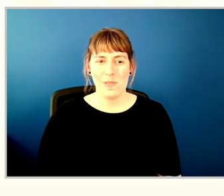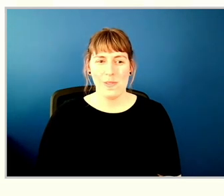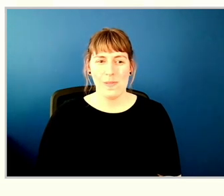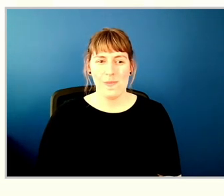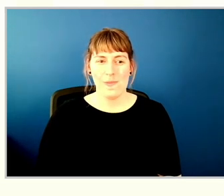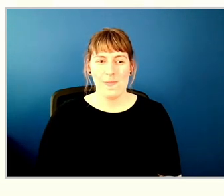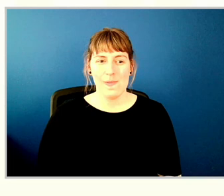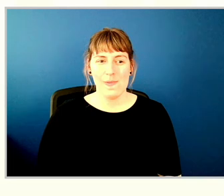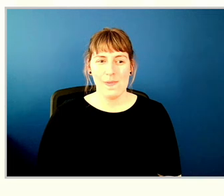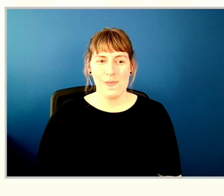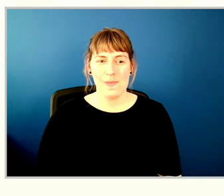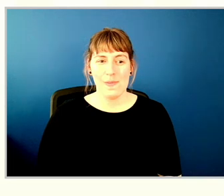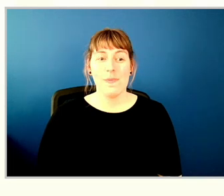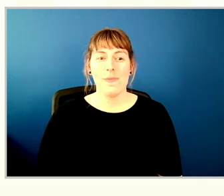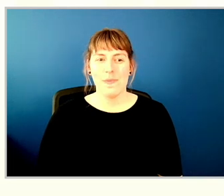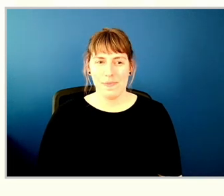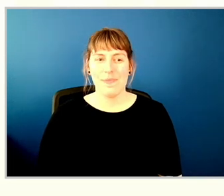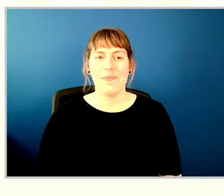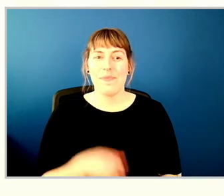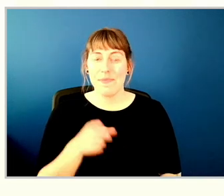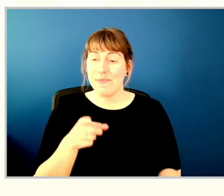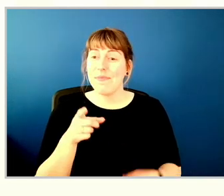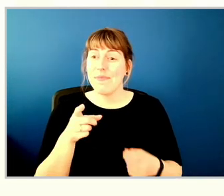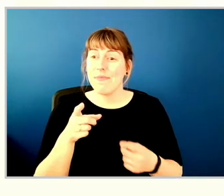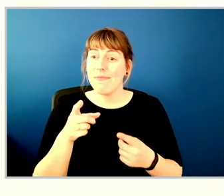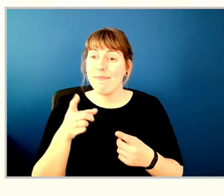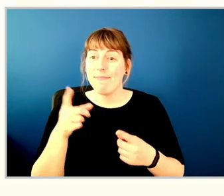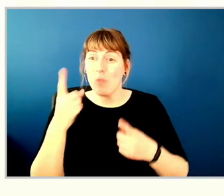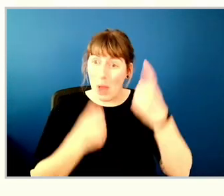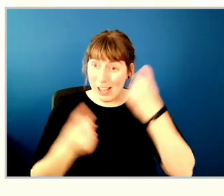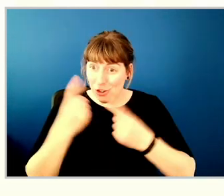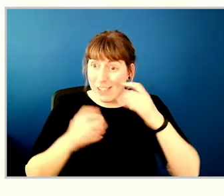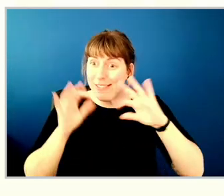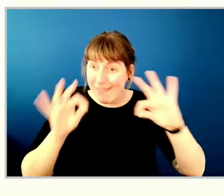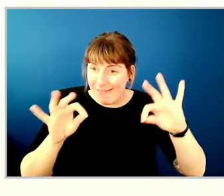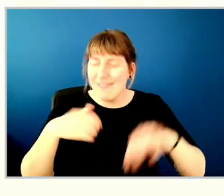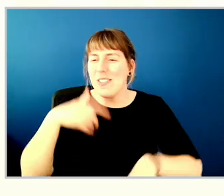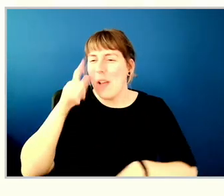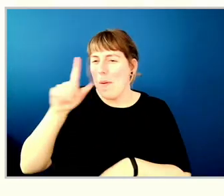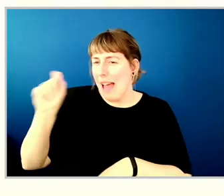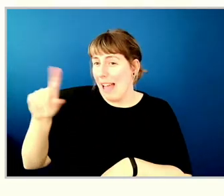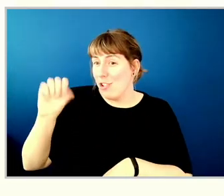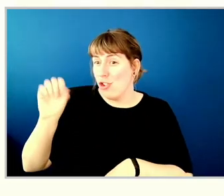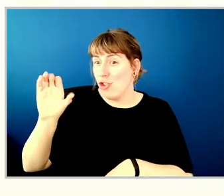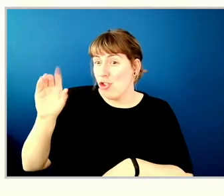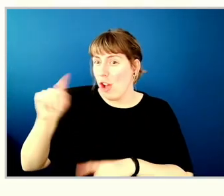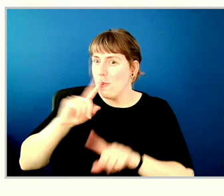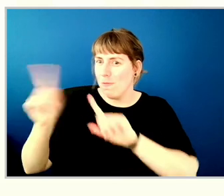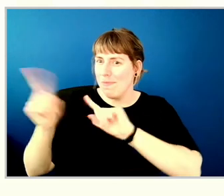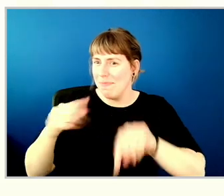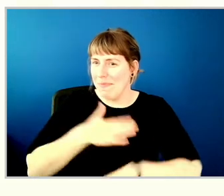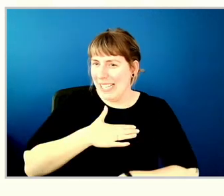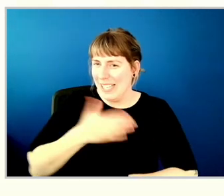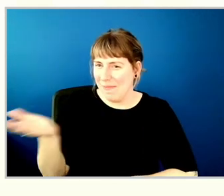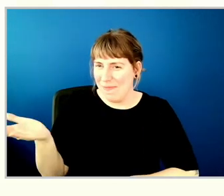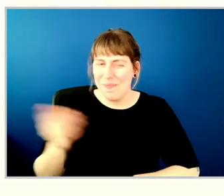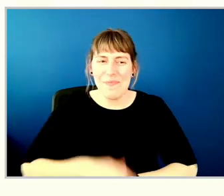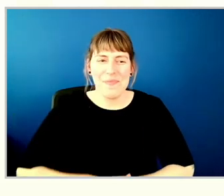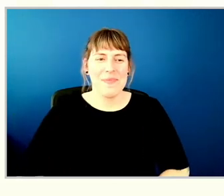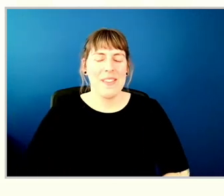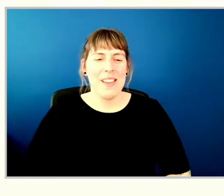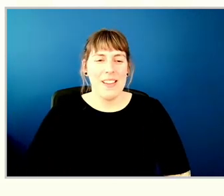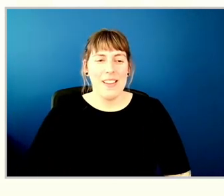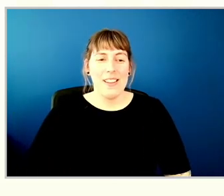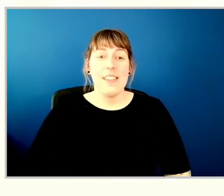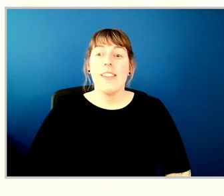Thank you. We have questions, and like before, I'm going to ask Scott to please moderate for us. Thanks, Nita. So, we